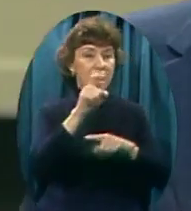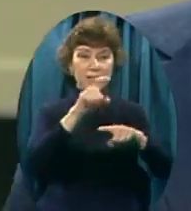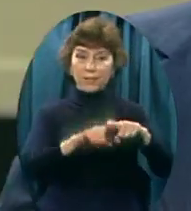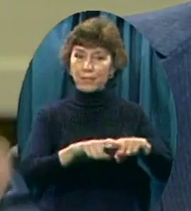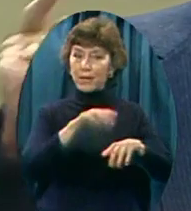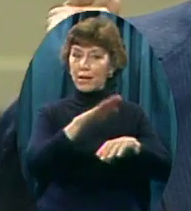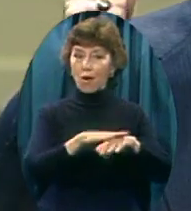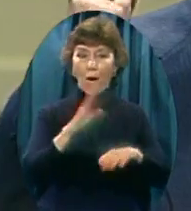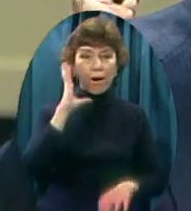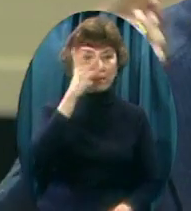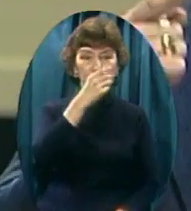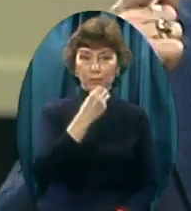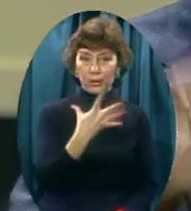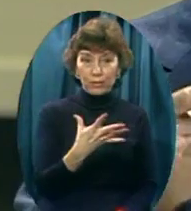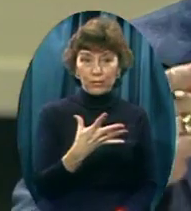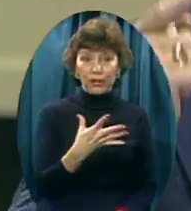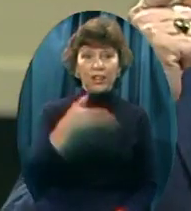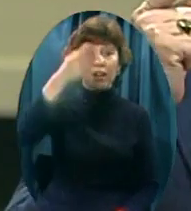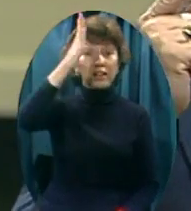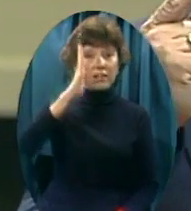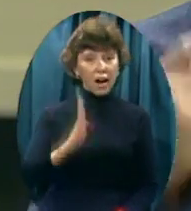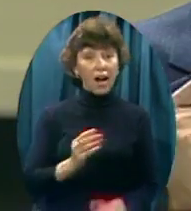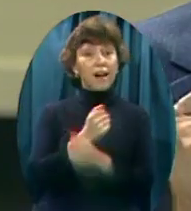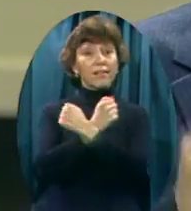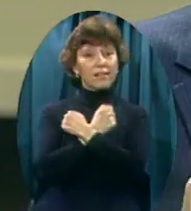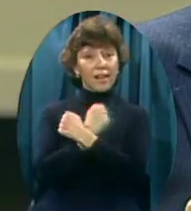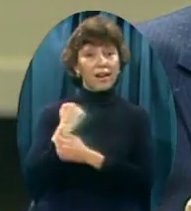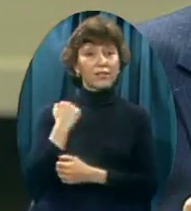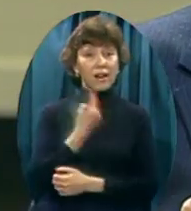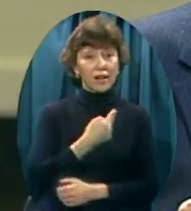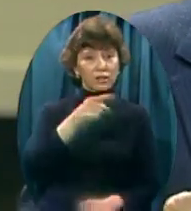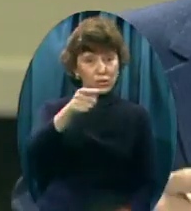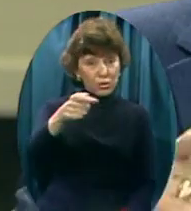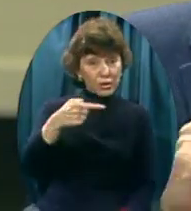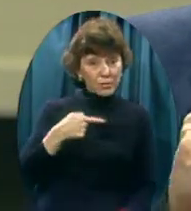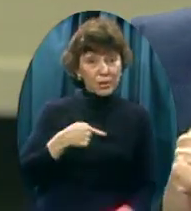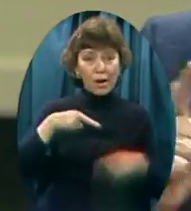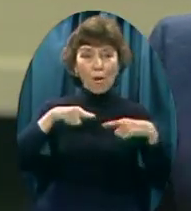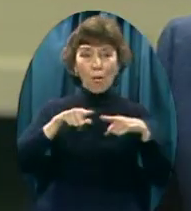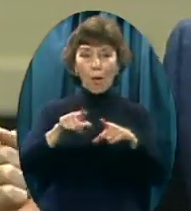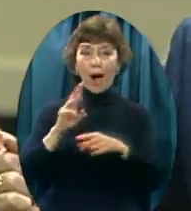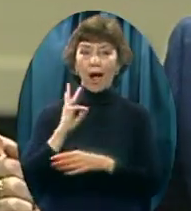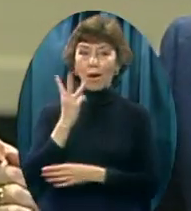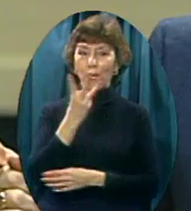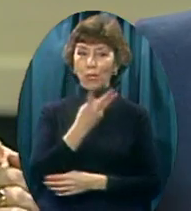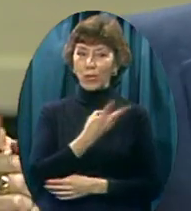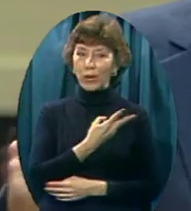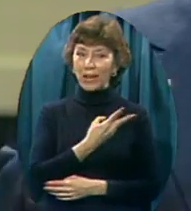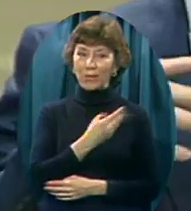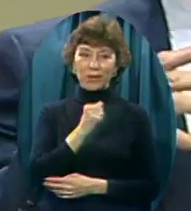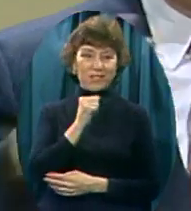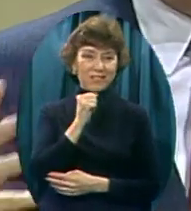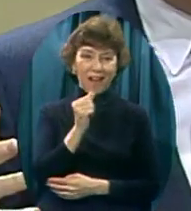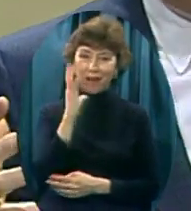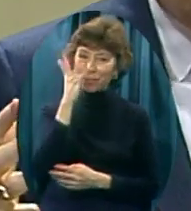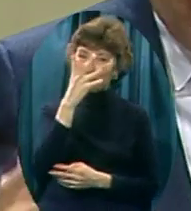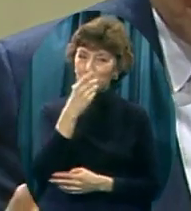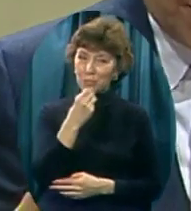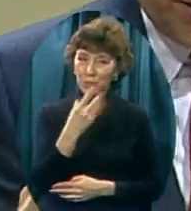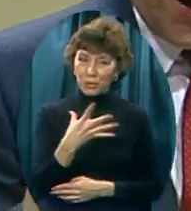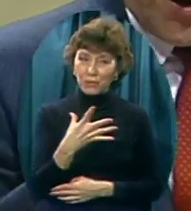That God loved us While we were unlovely While we were unseemly While we were